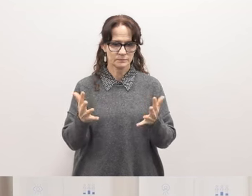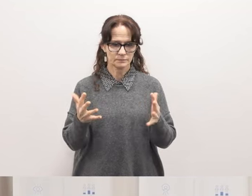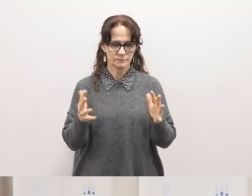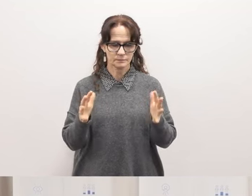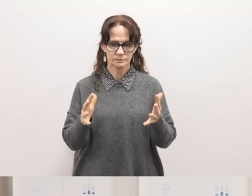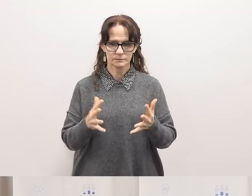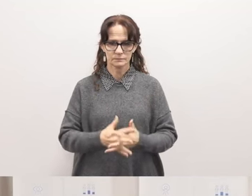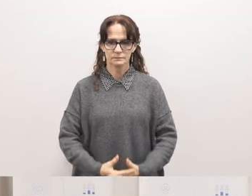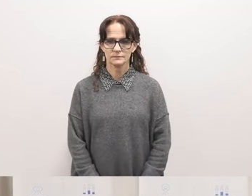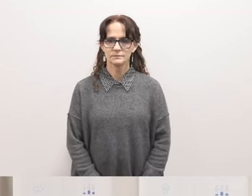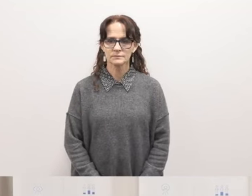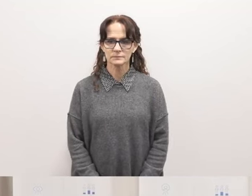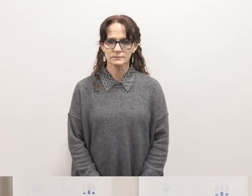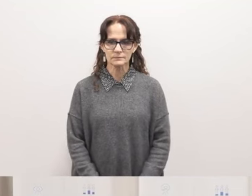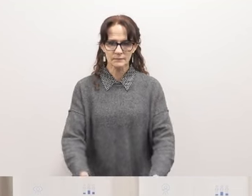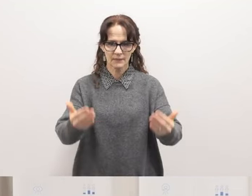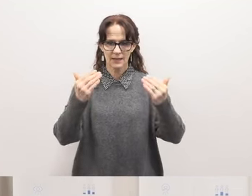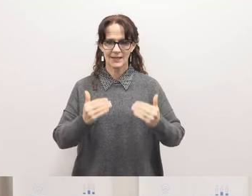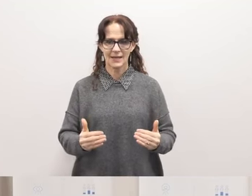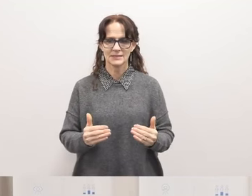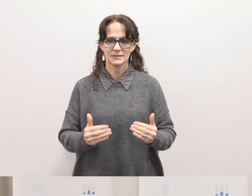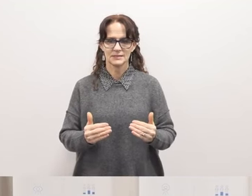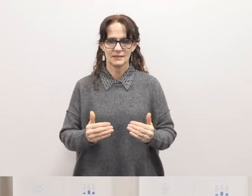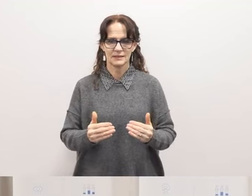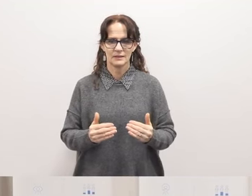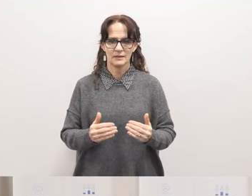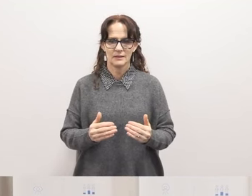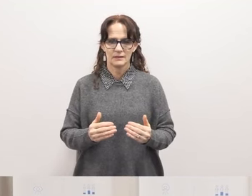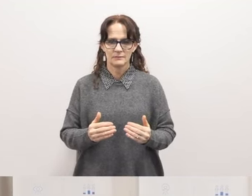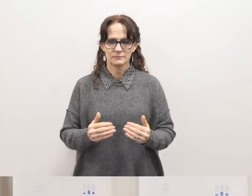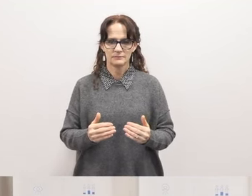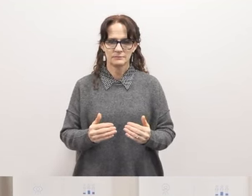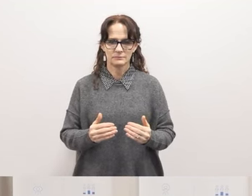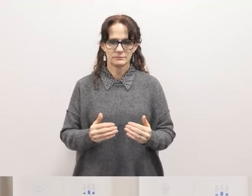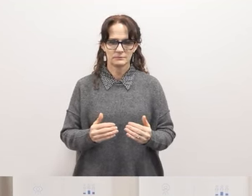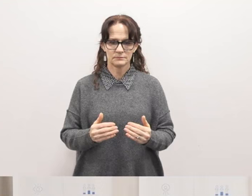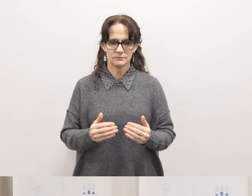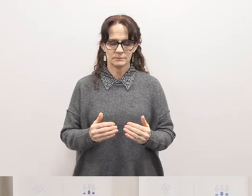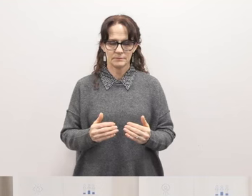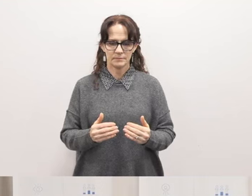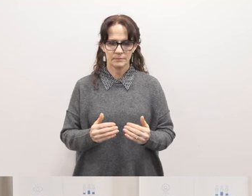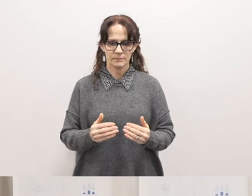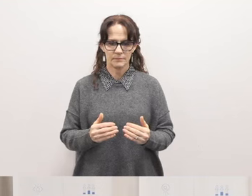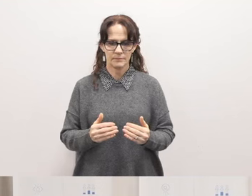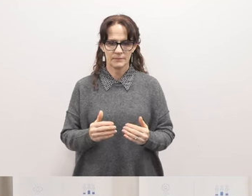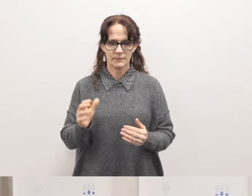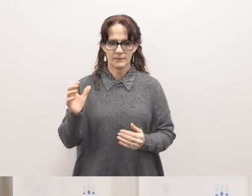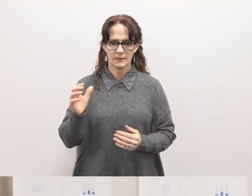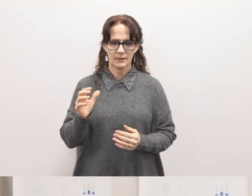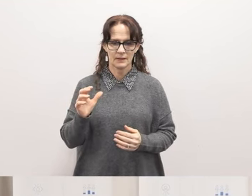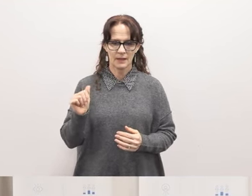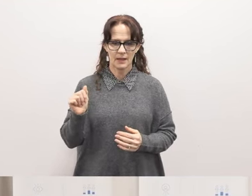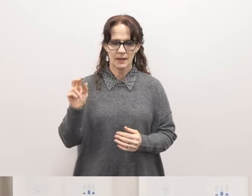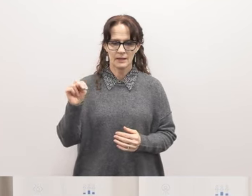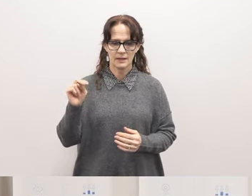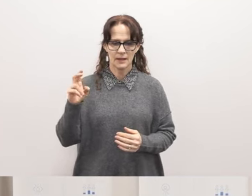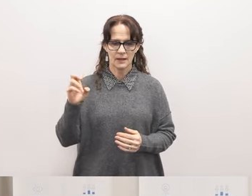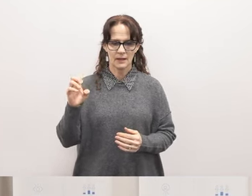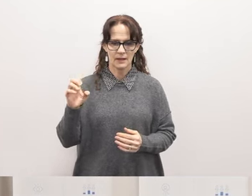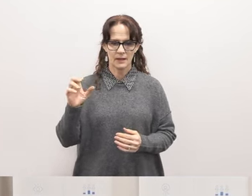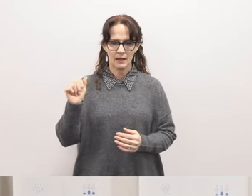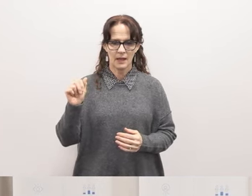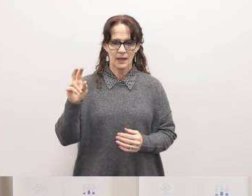Thank you. Next, we have Anayeli. Or